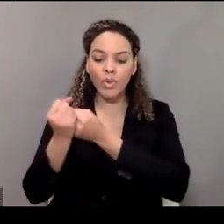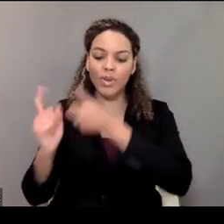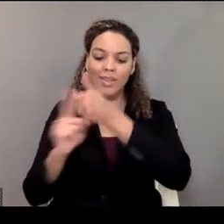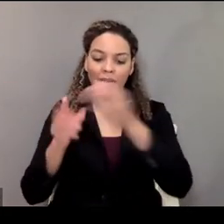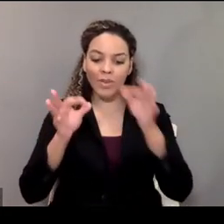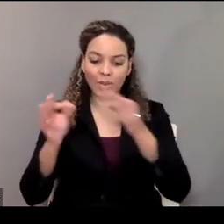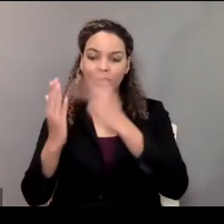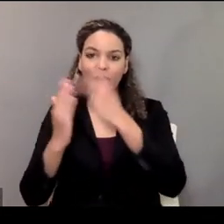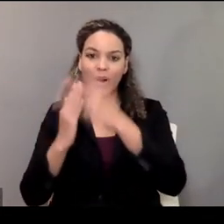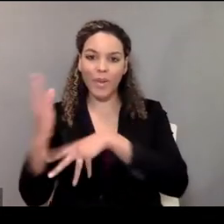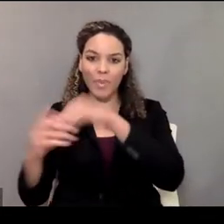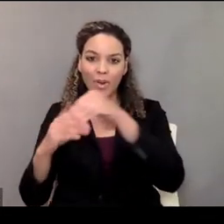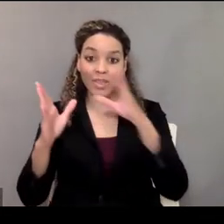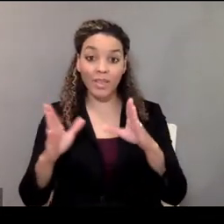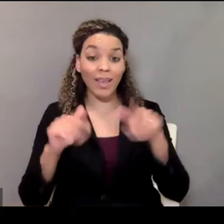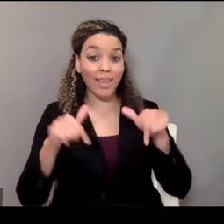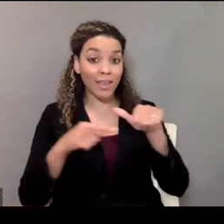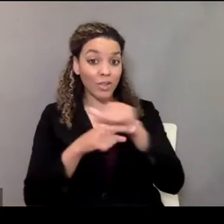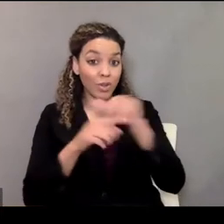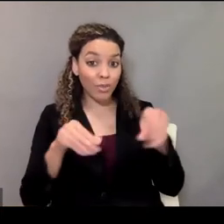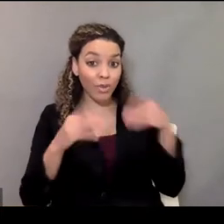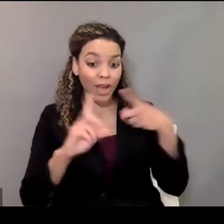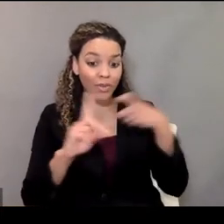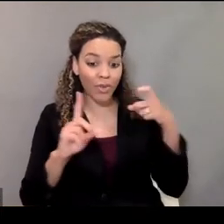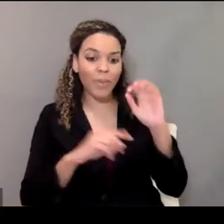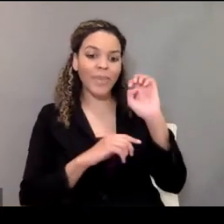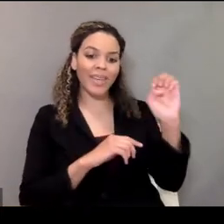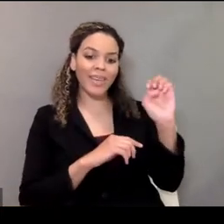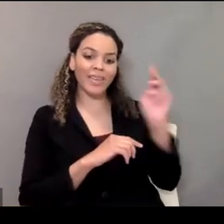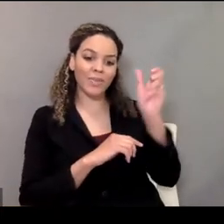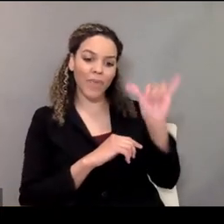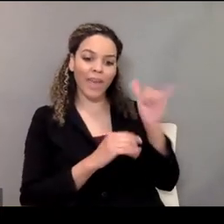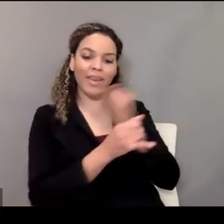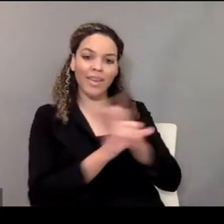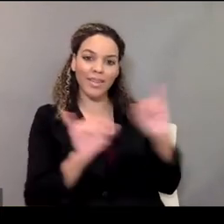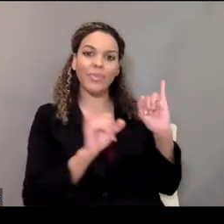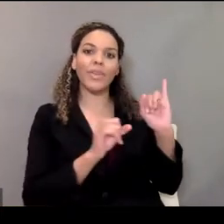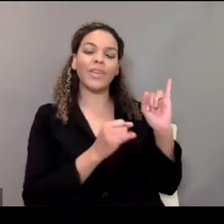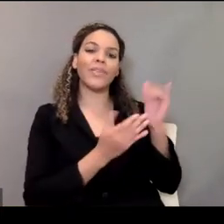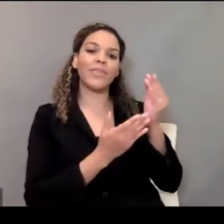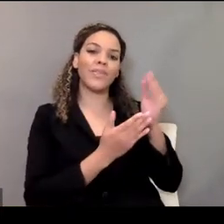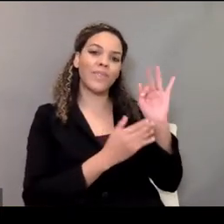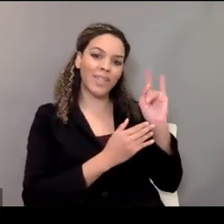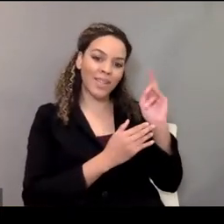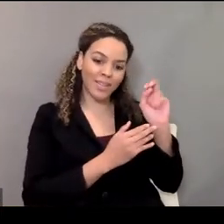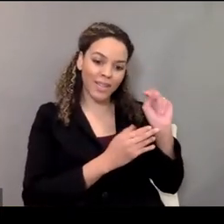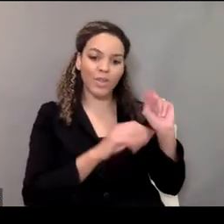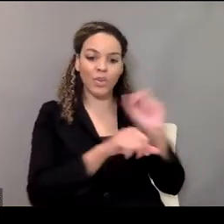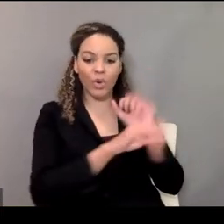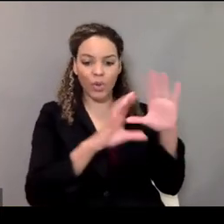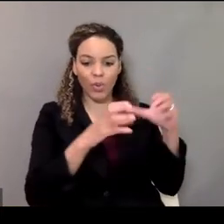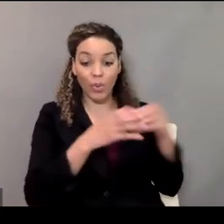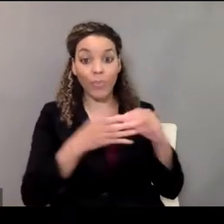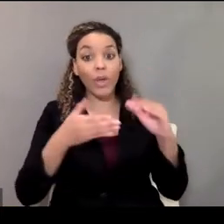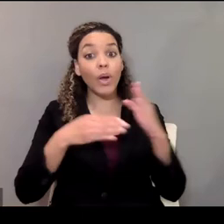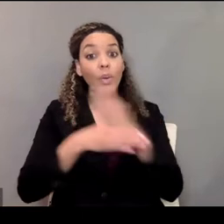This is provided by the East Bay Independent Facilitation Workgroup, a partnership between the Regional Center of